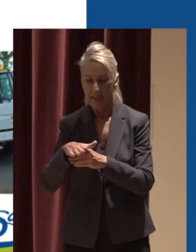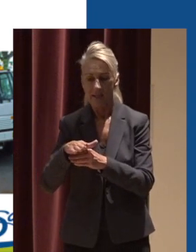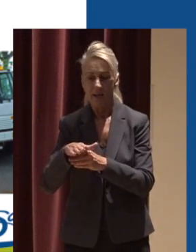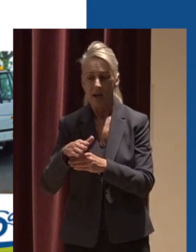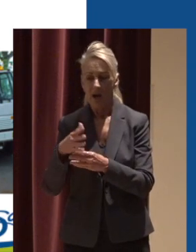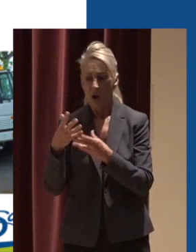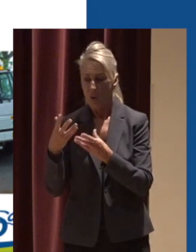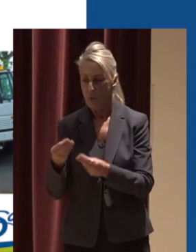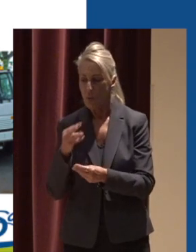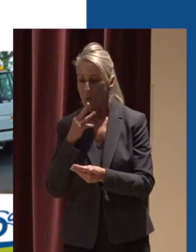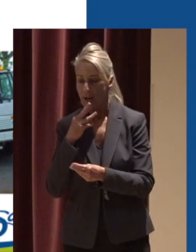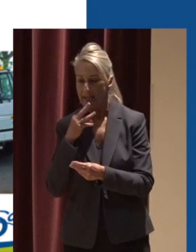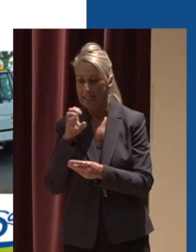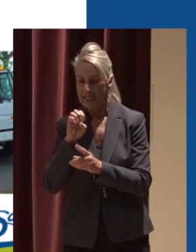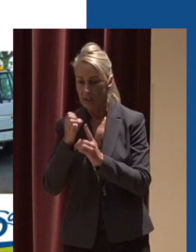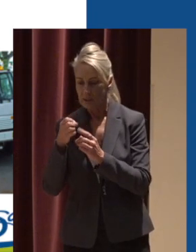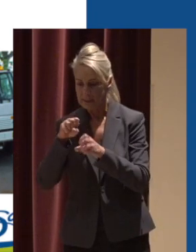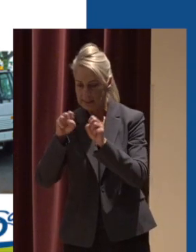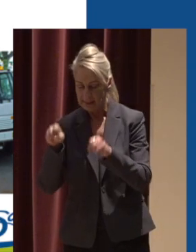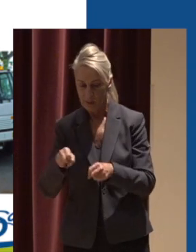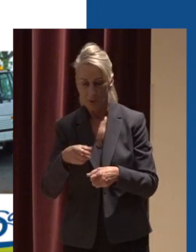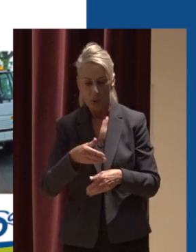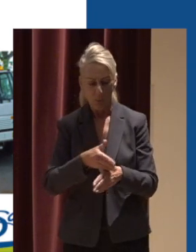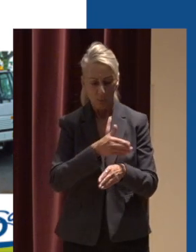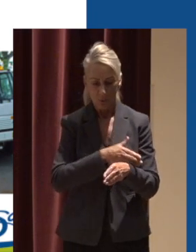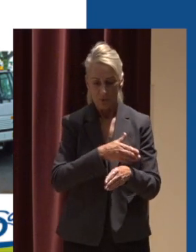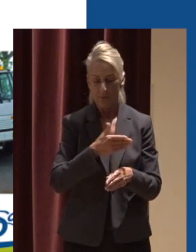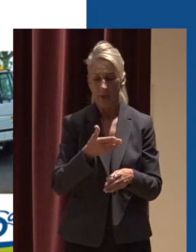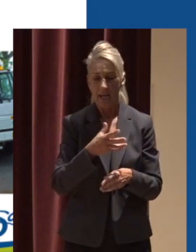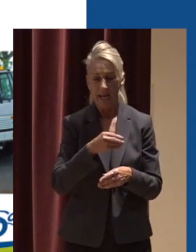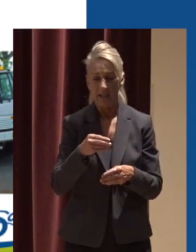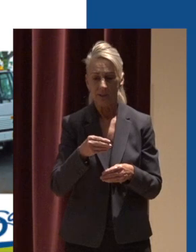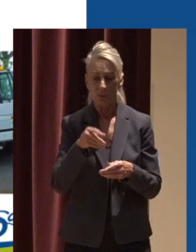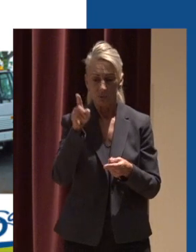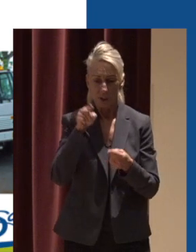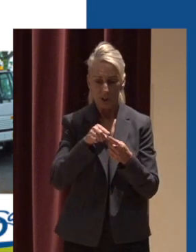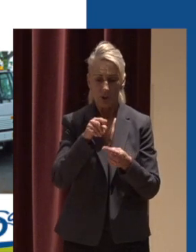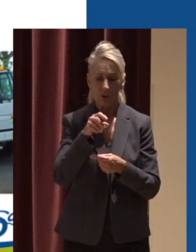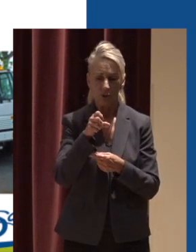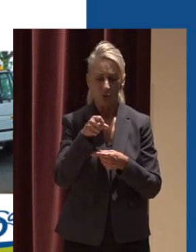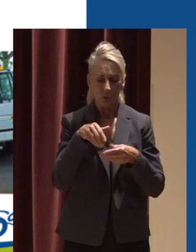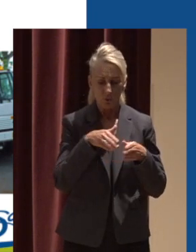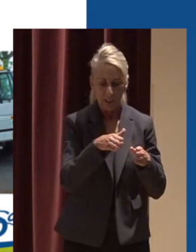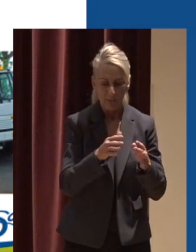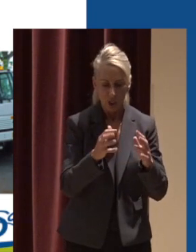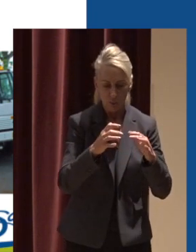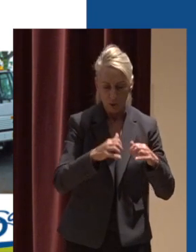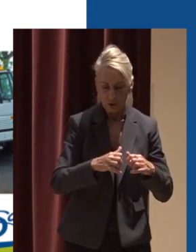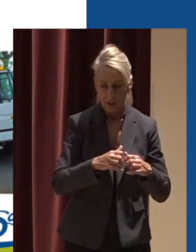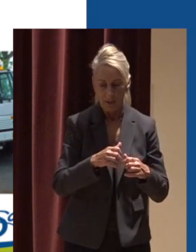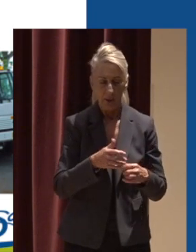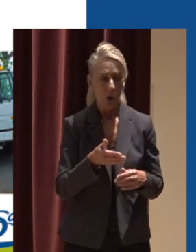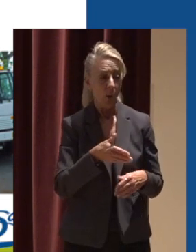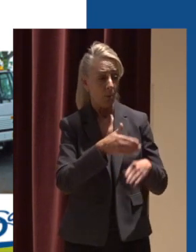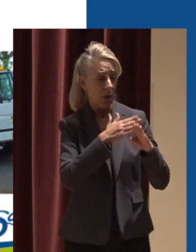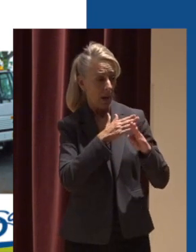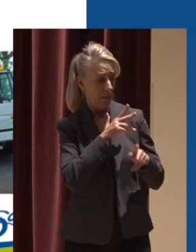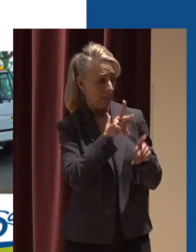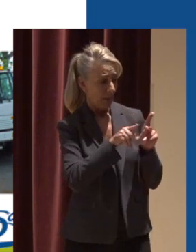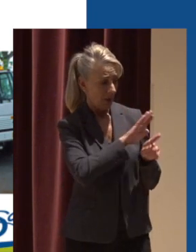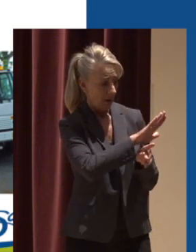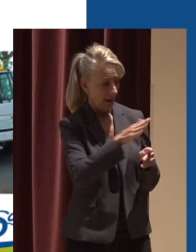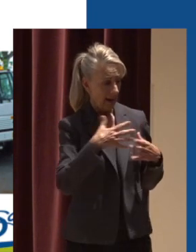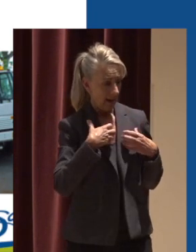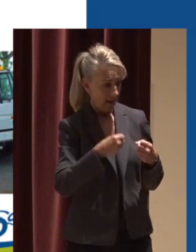improved water quality of streams reduction in stream erosion protection of public health protection flood